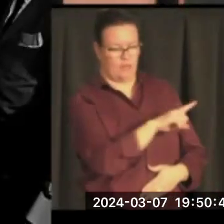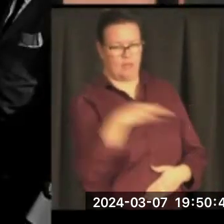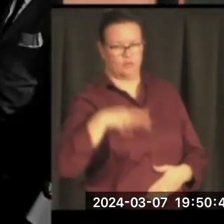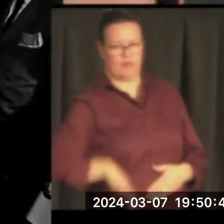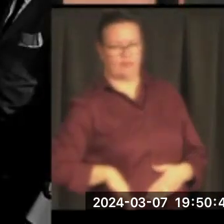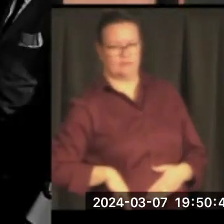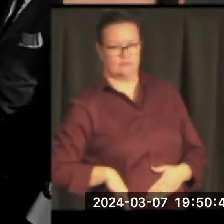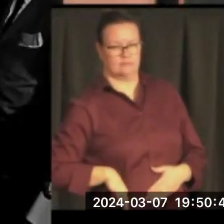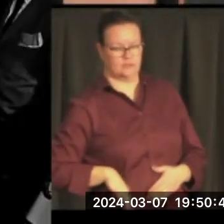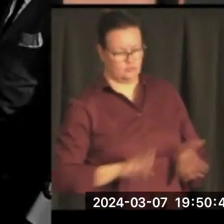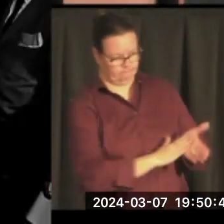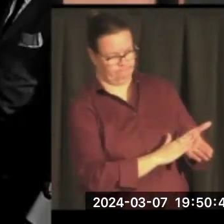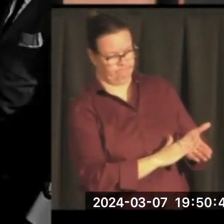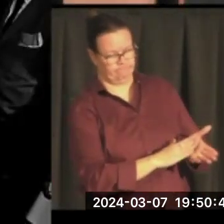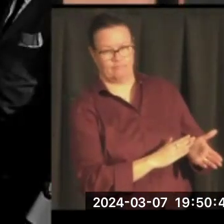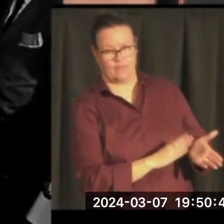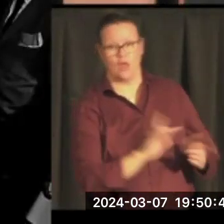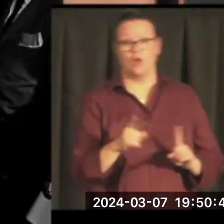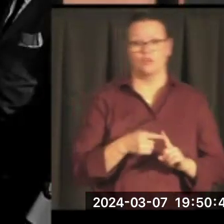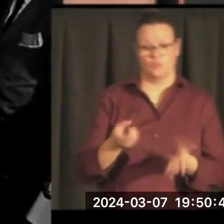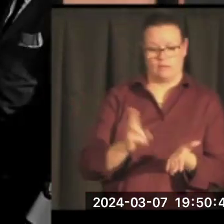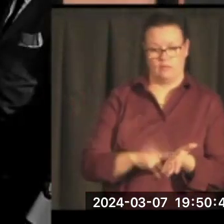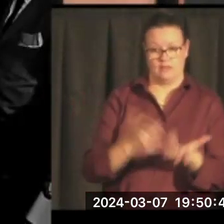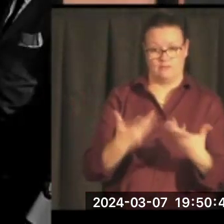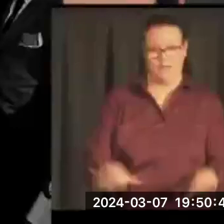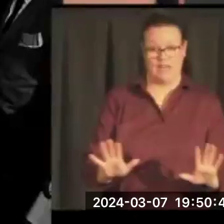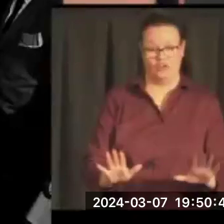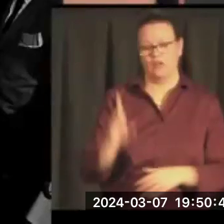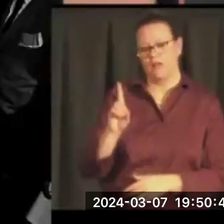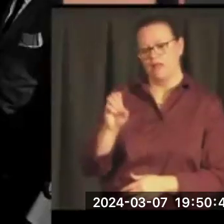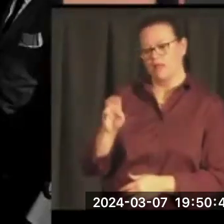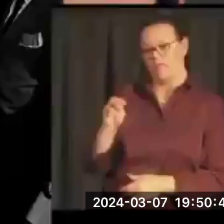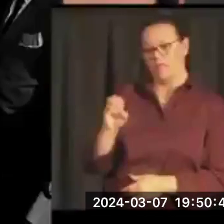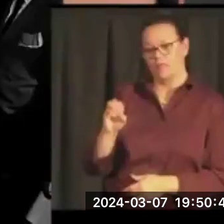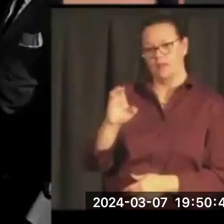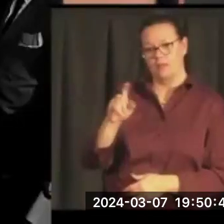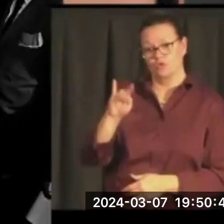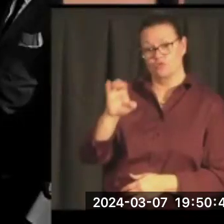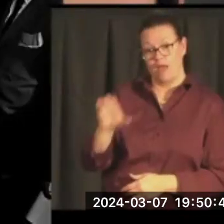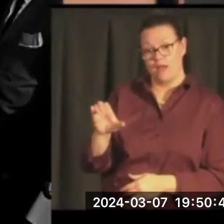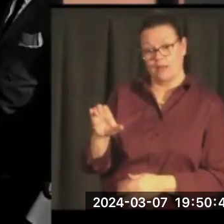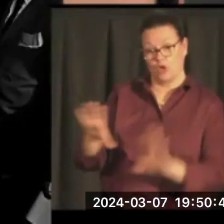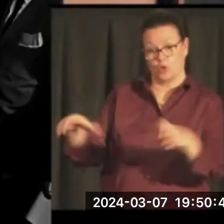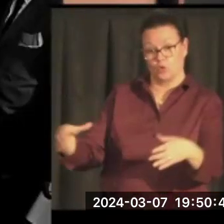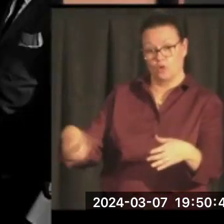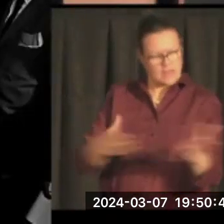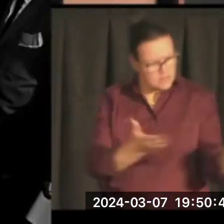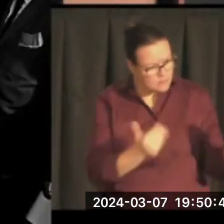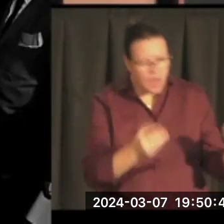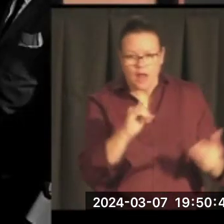When it's done, members of the Democratic Party urged him. said, look, stand up. This is our success, a monumental